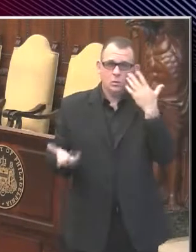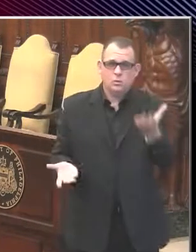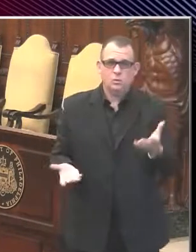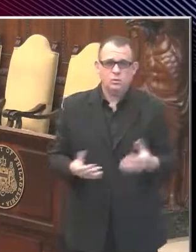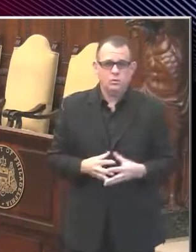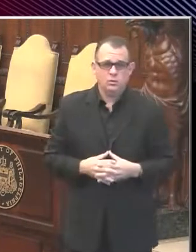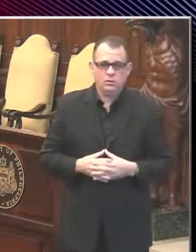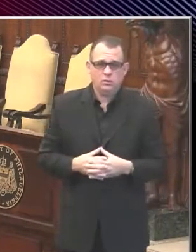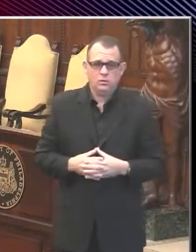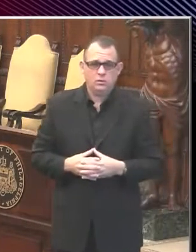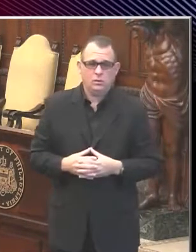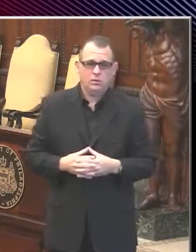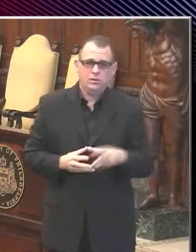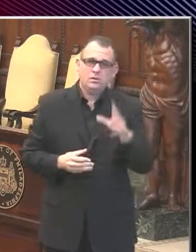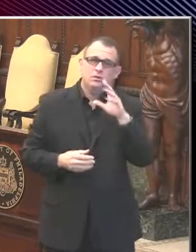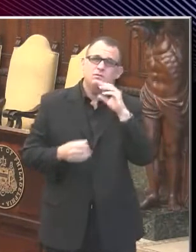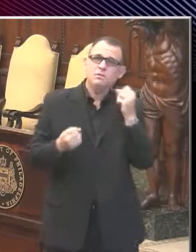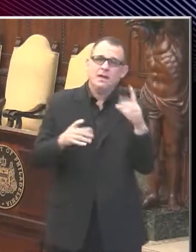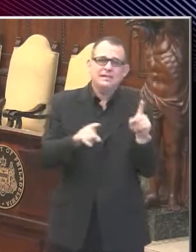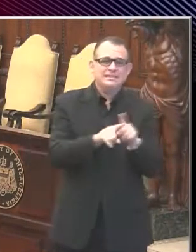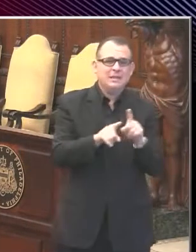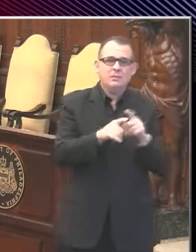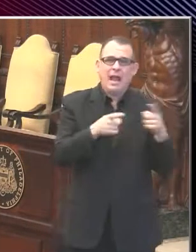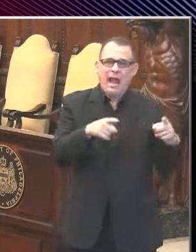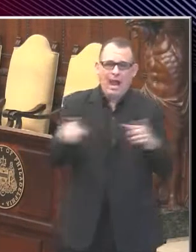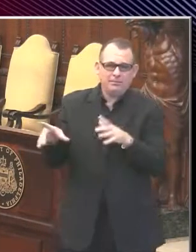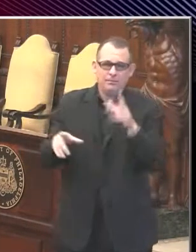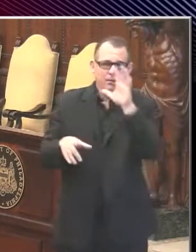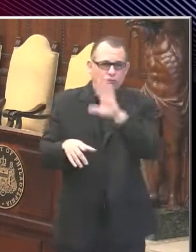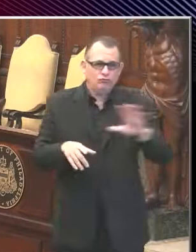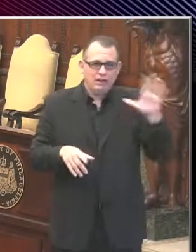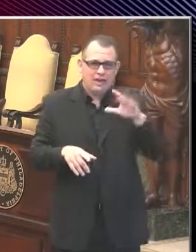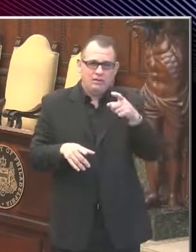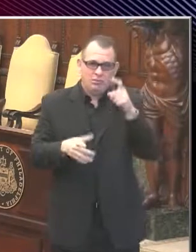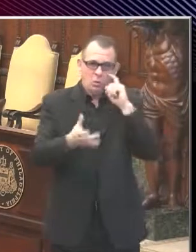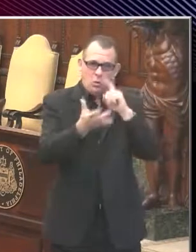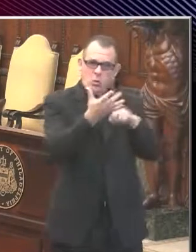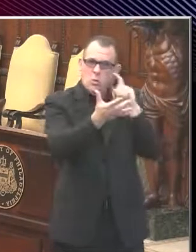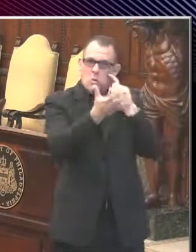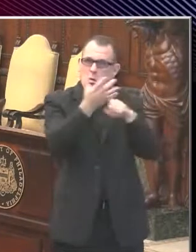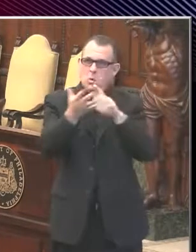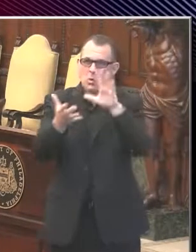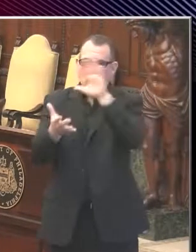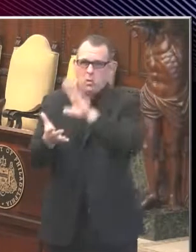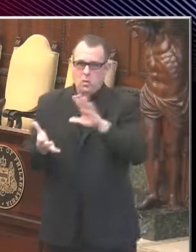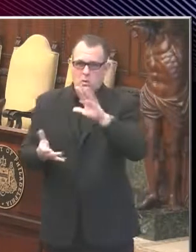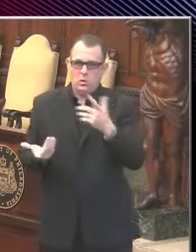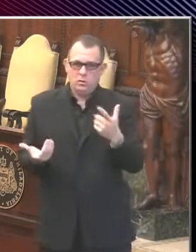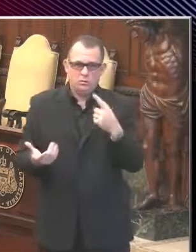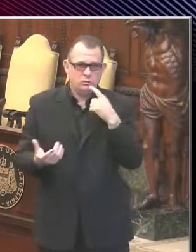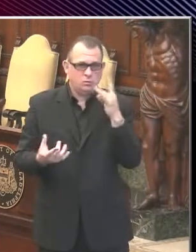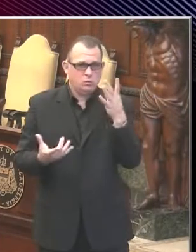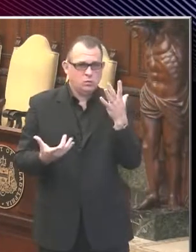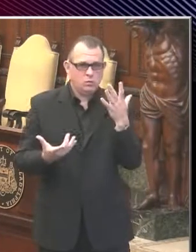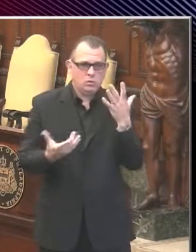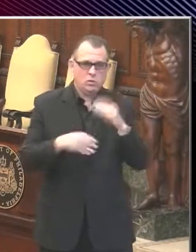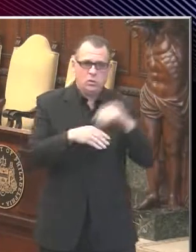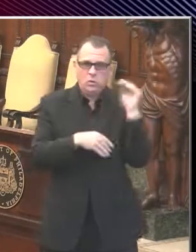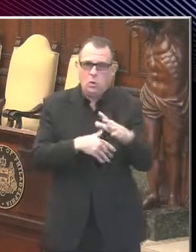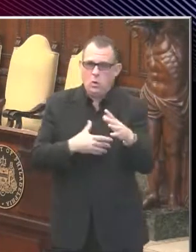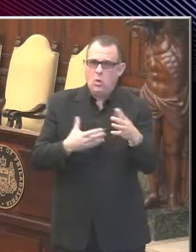taken with reopening all across the area is going to cause some amount of increase in spread as it did in Florida and Texas.